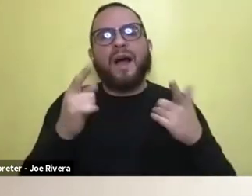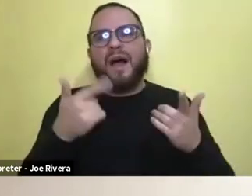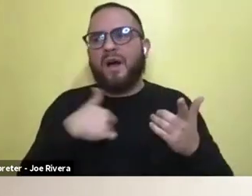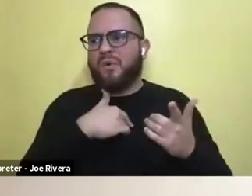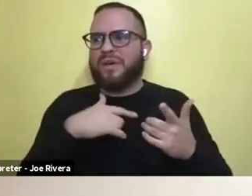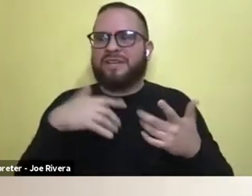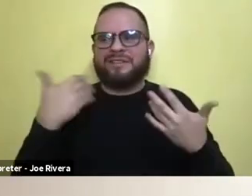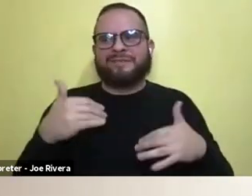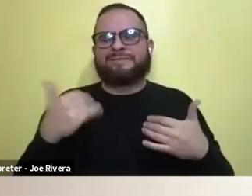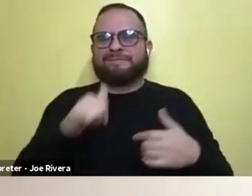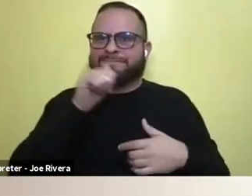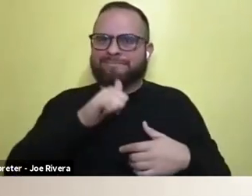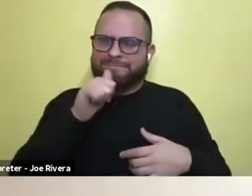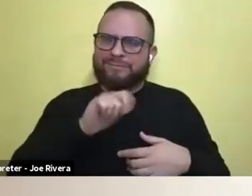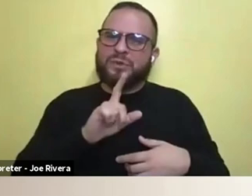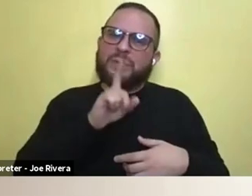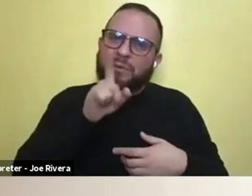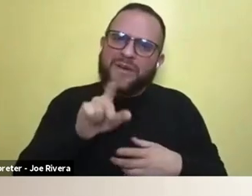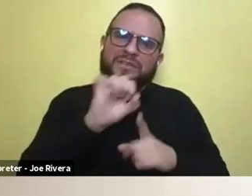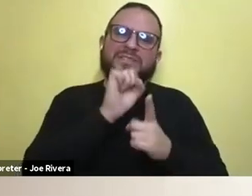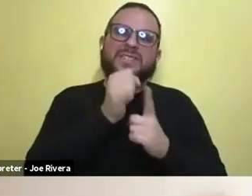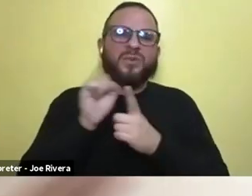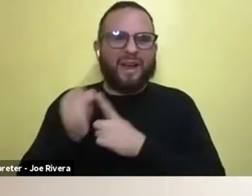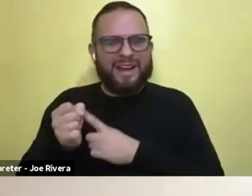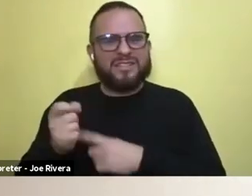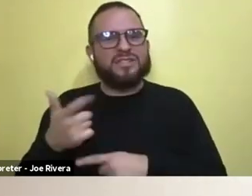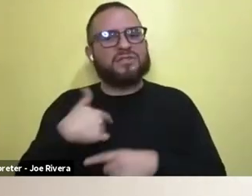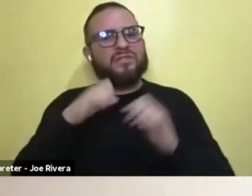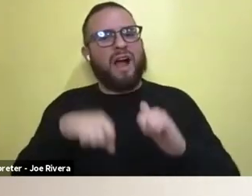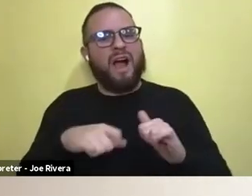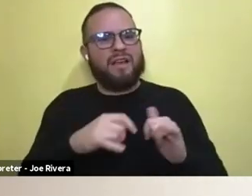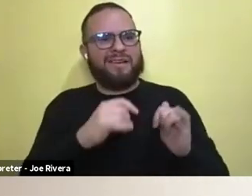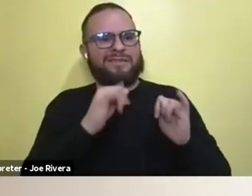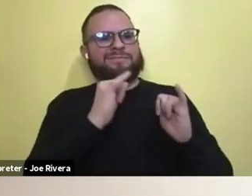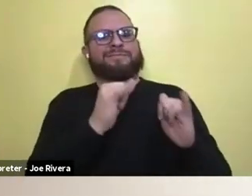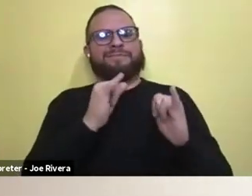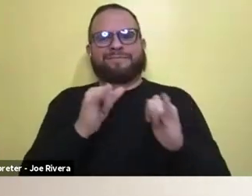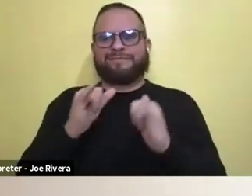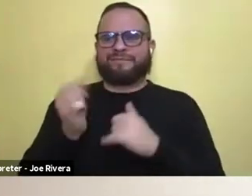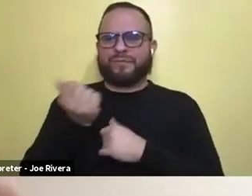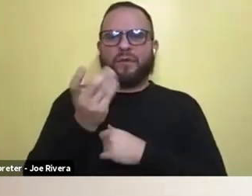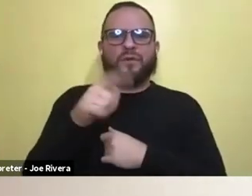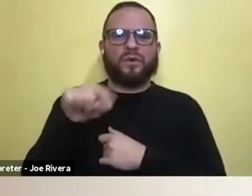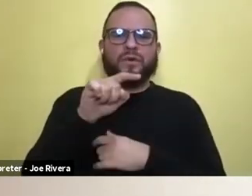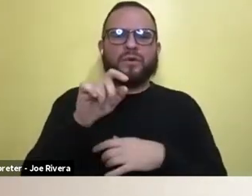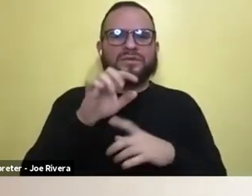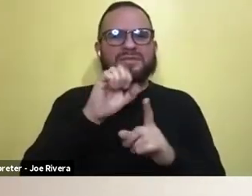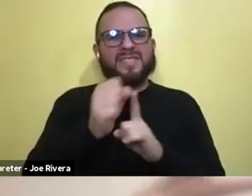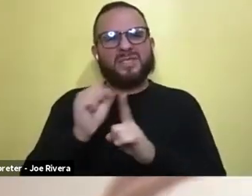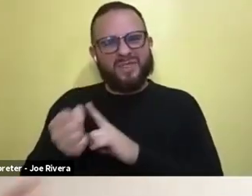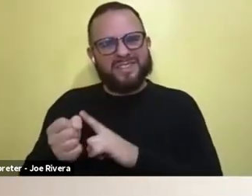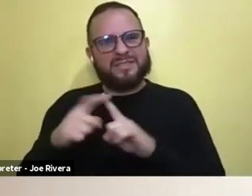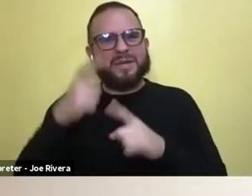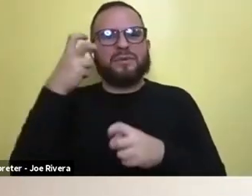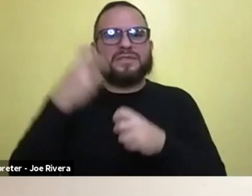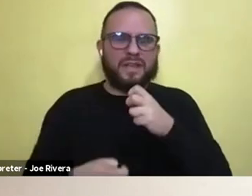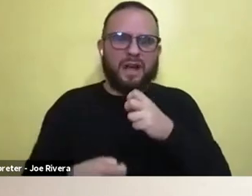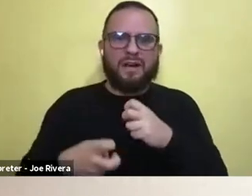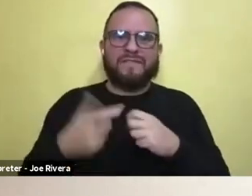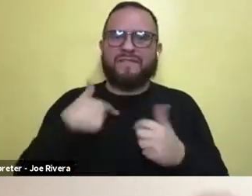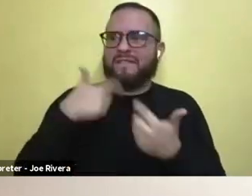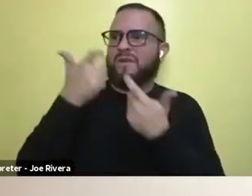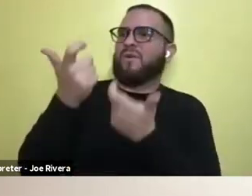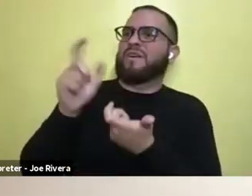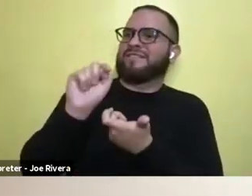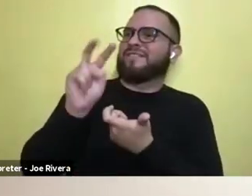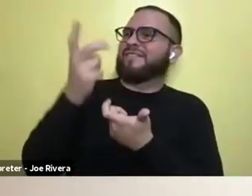I, you I can relate to some of those challenges and, and it was hard to watch TV, uh, and only see kind of idealized lives